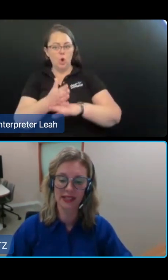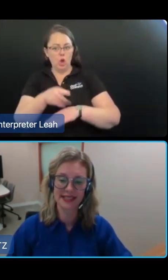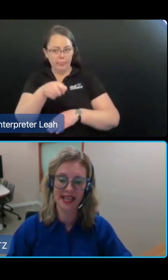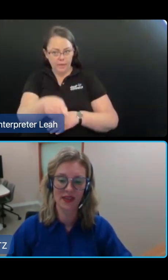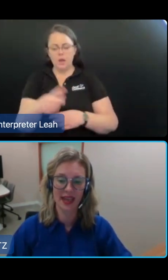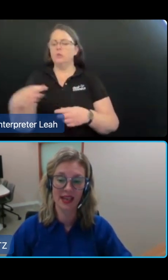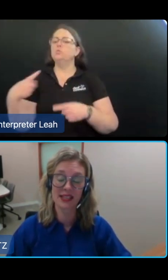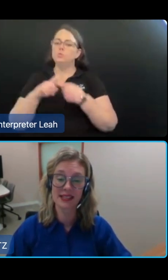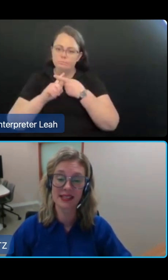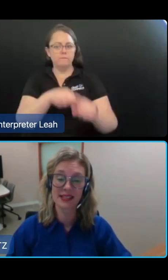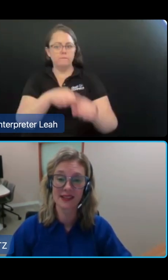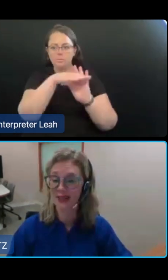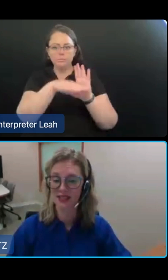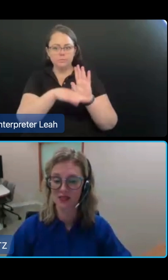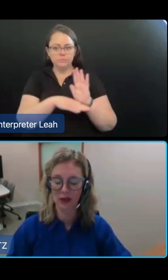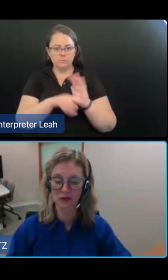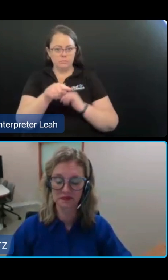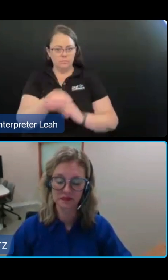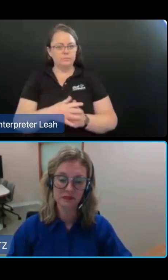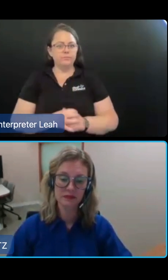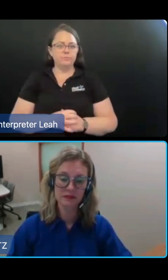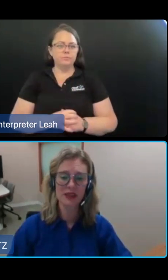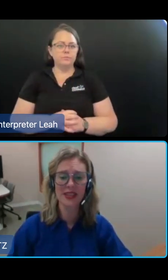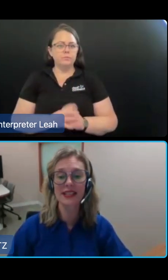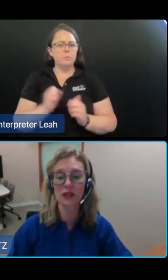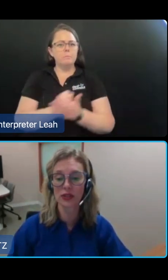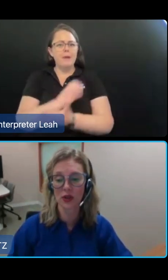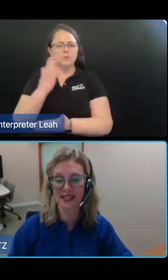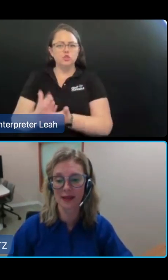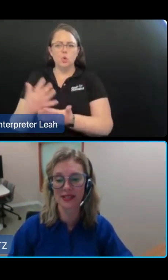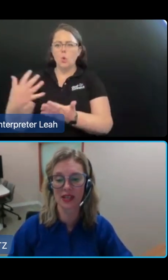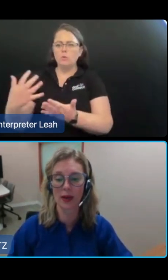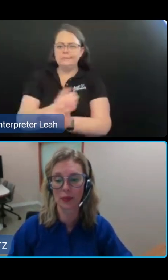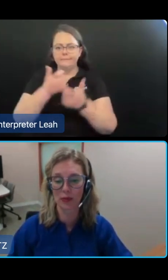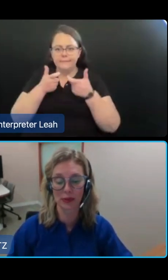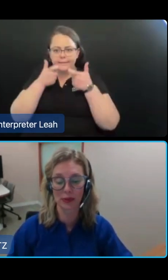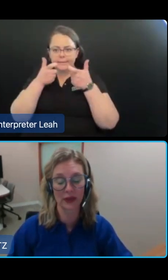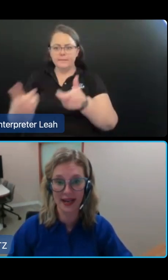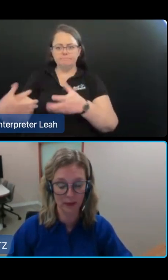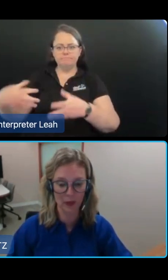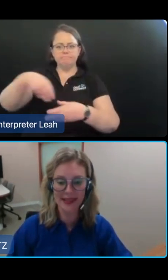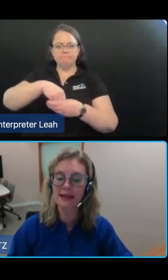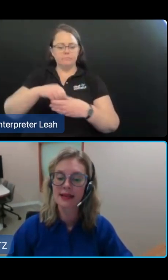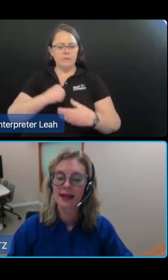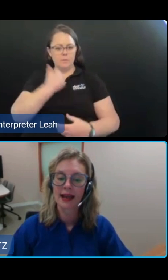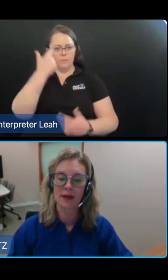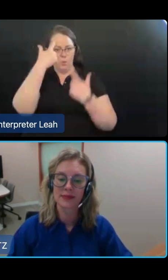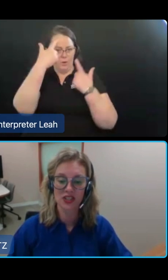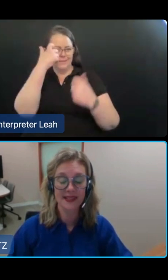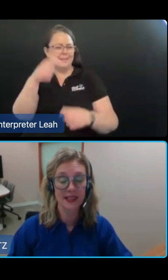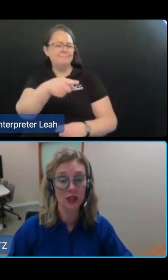deliver quality and safe care into the key concepts as well. These include concepts that you are probably already familiar with,